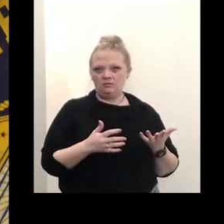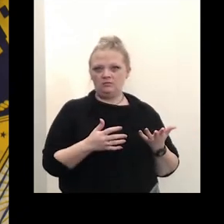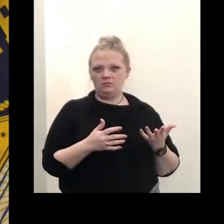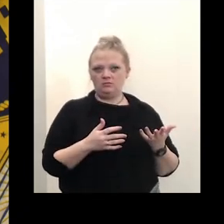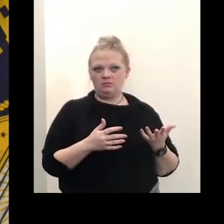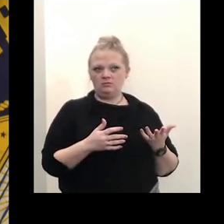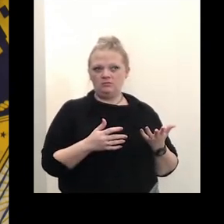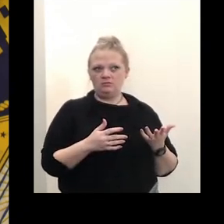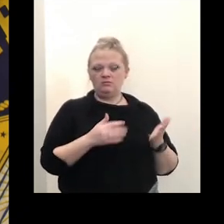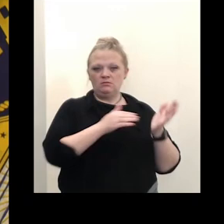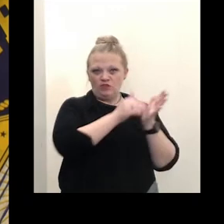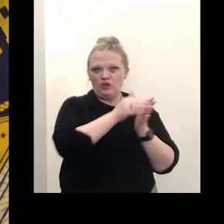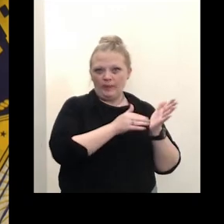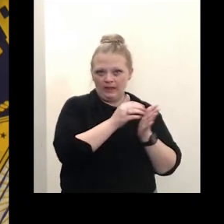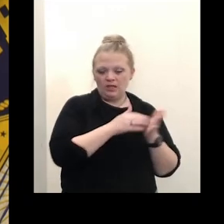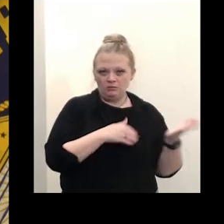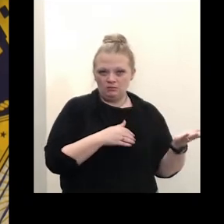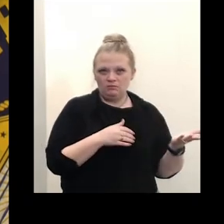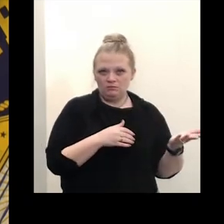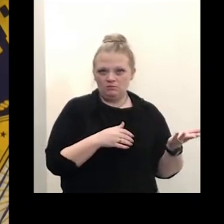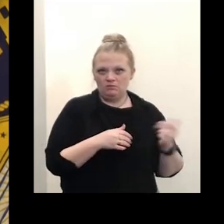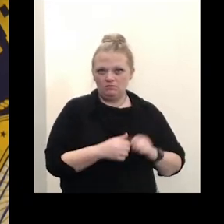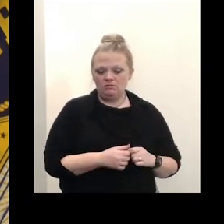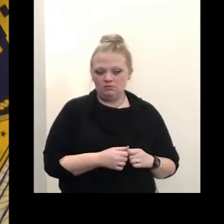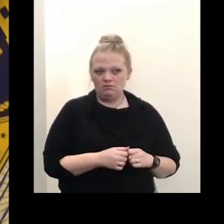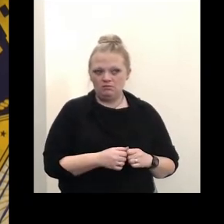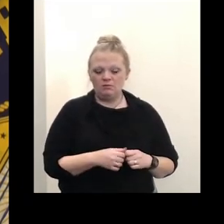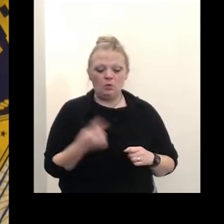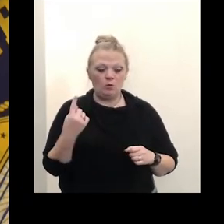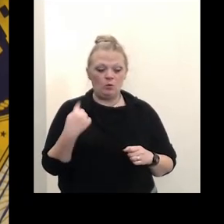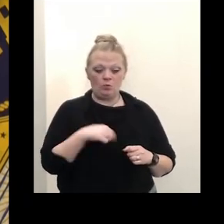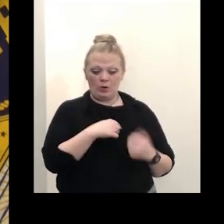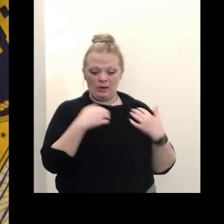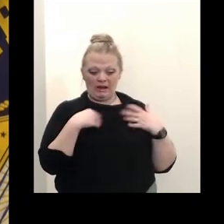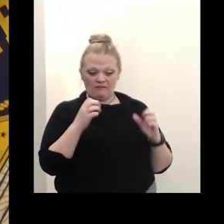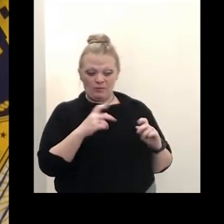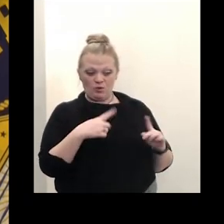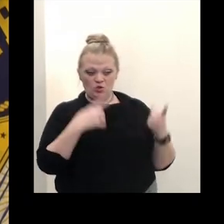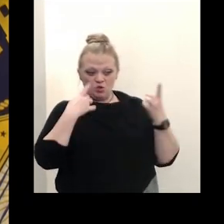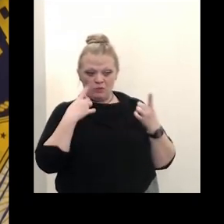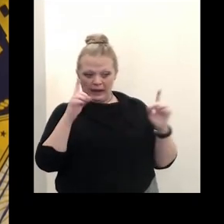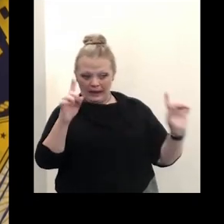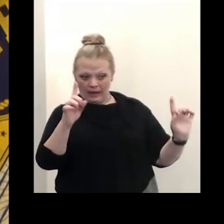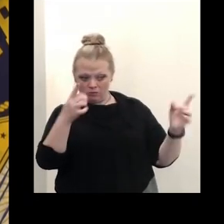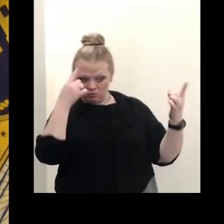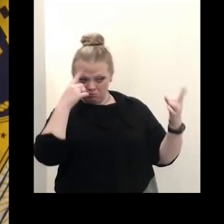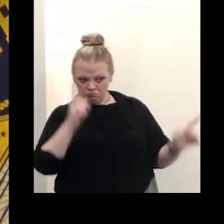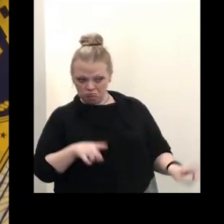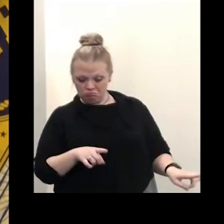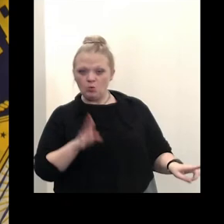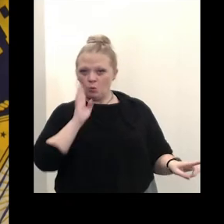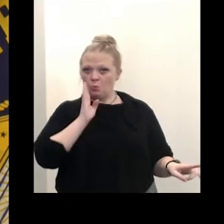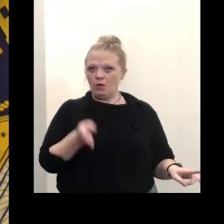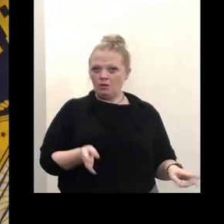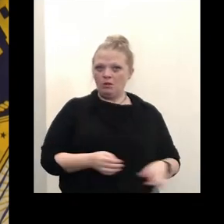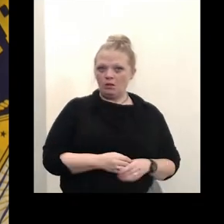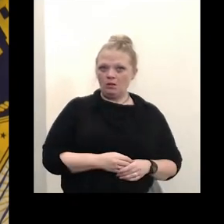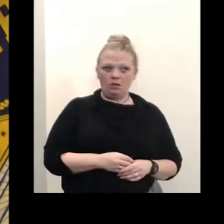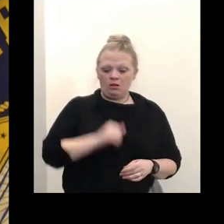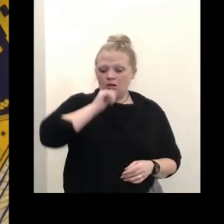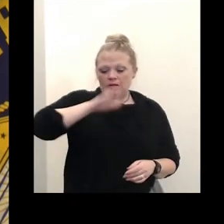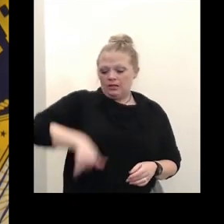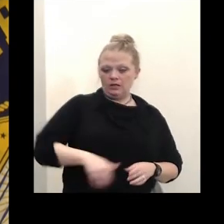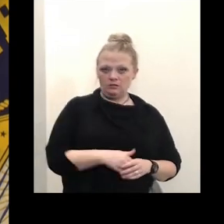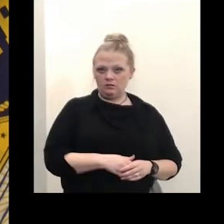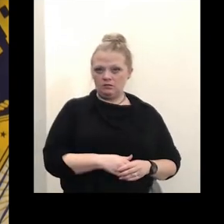and i would just say that when we have an opportunity to announce a transaction we will we are not there yet if we were